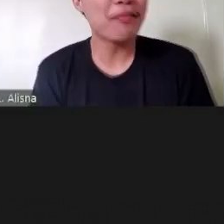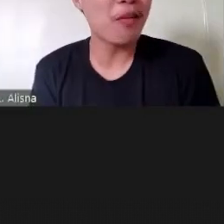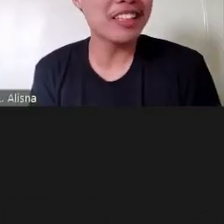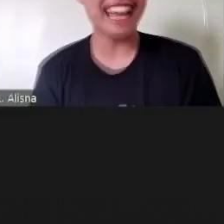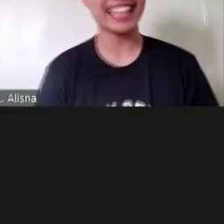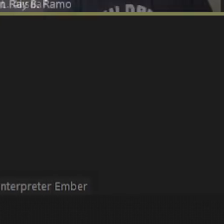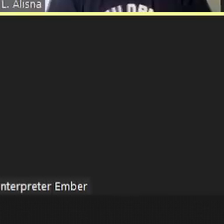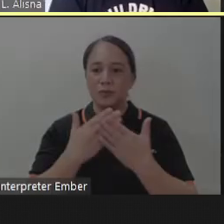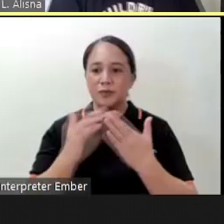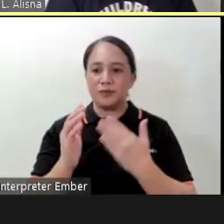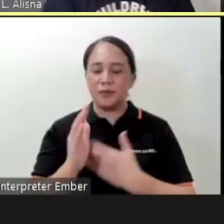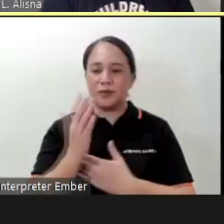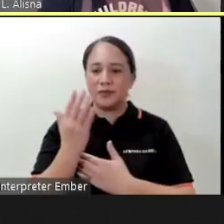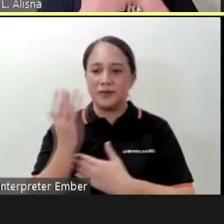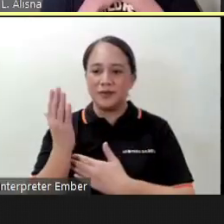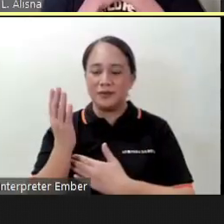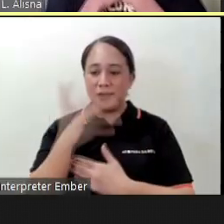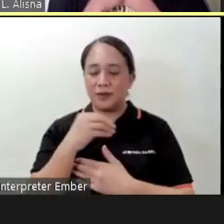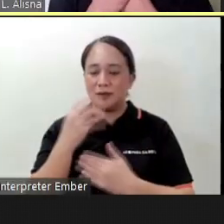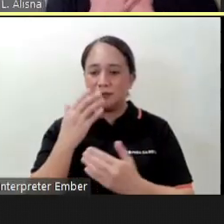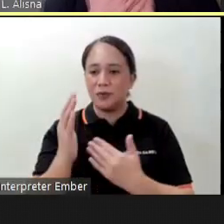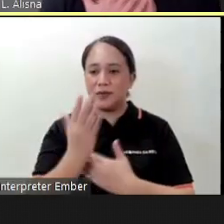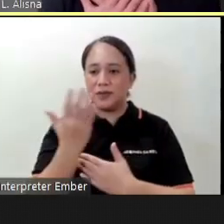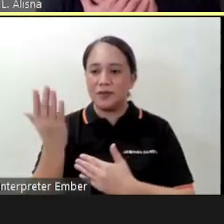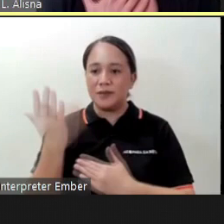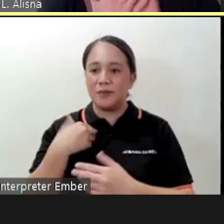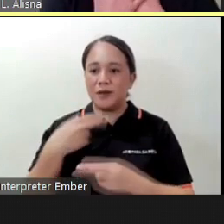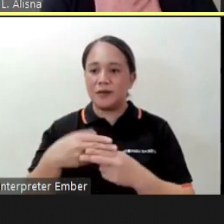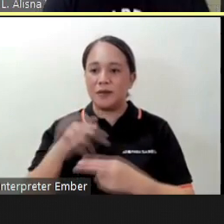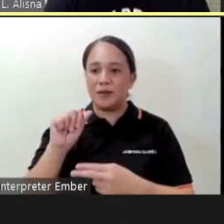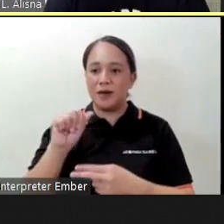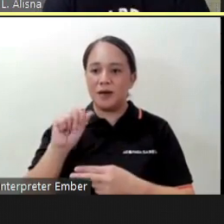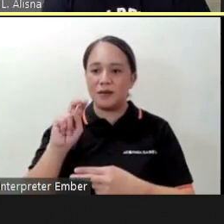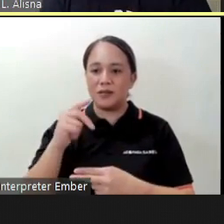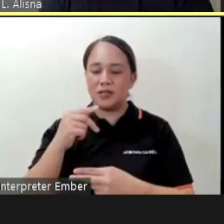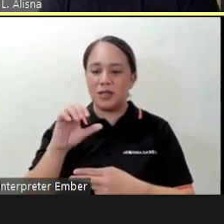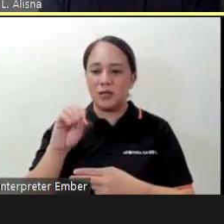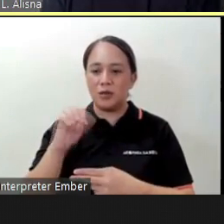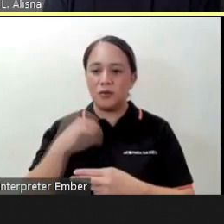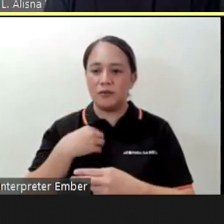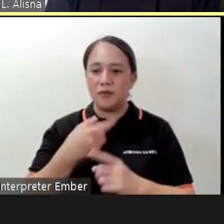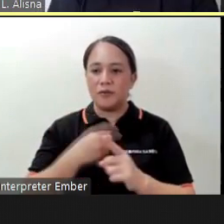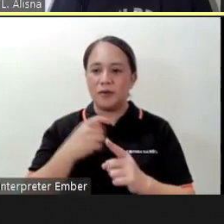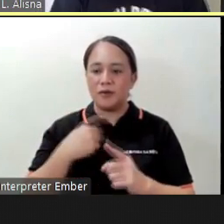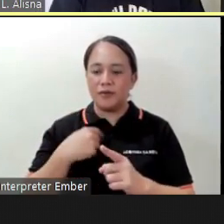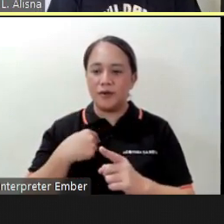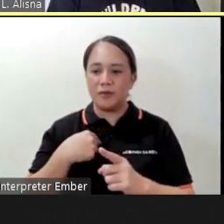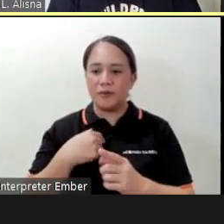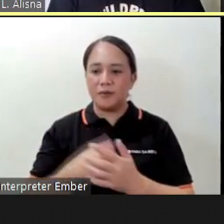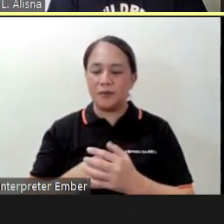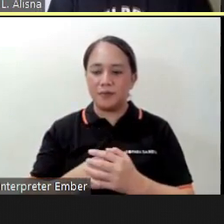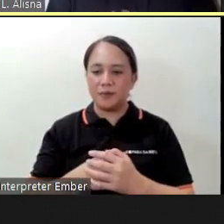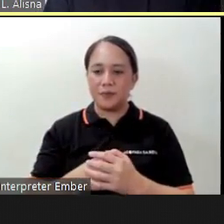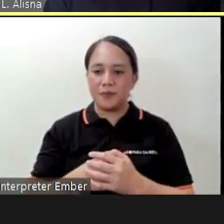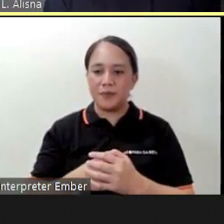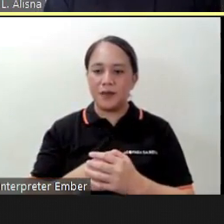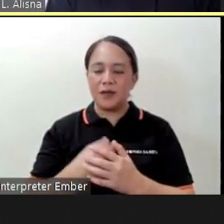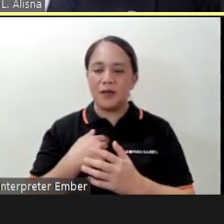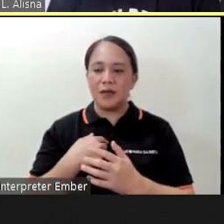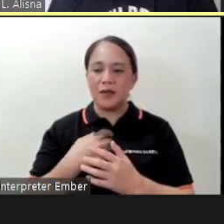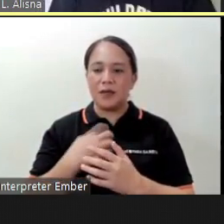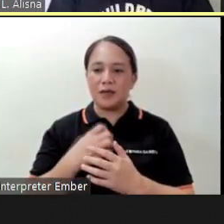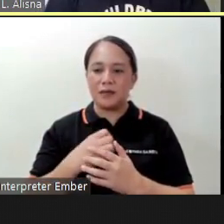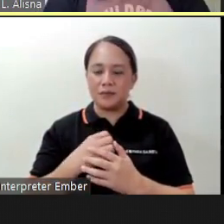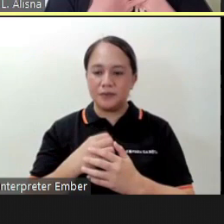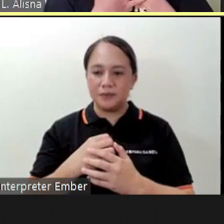day to our people are Angela Alizna and I'm from Vides the Volunteers International Development Education and